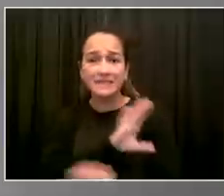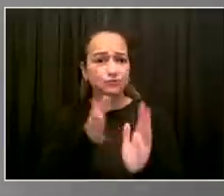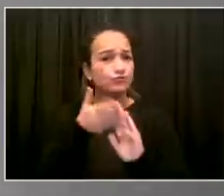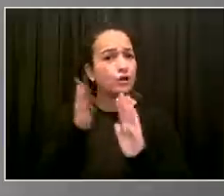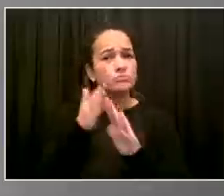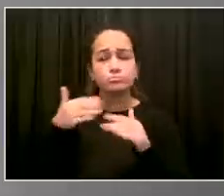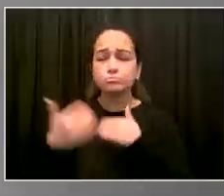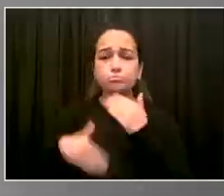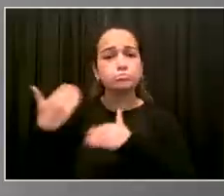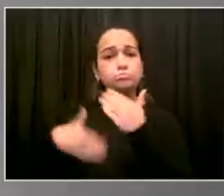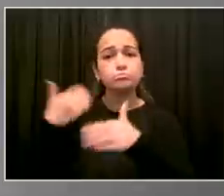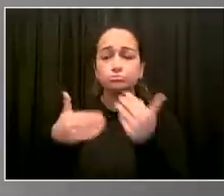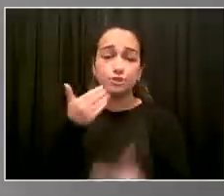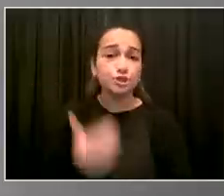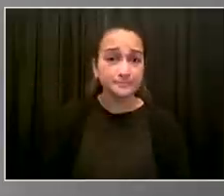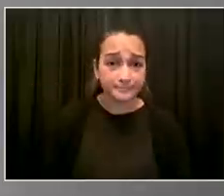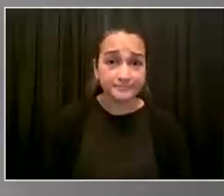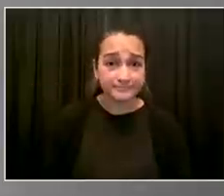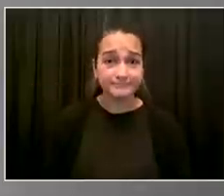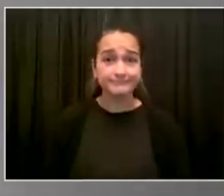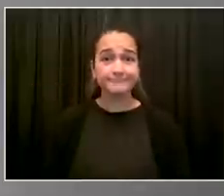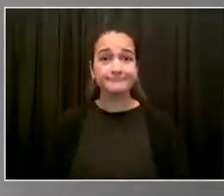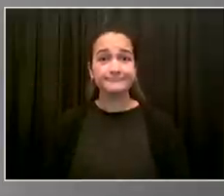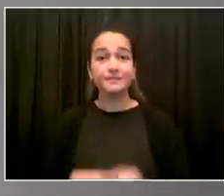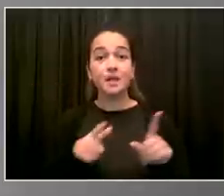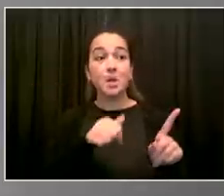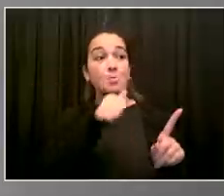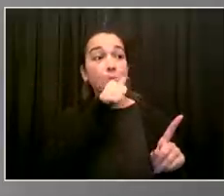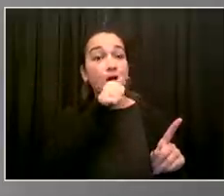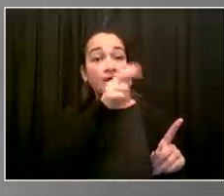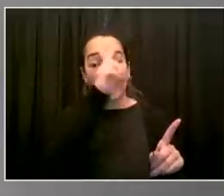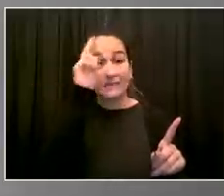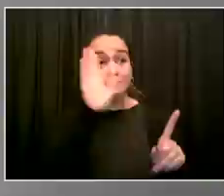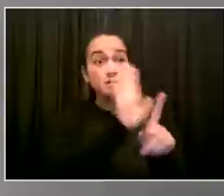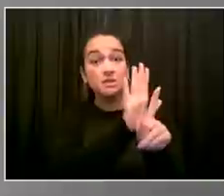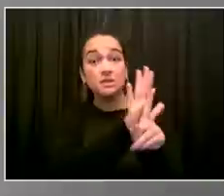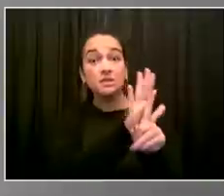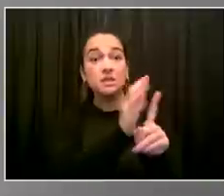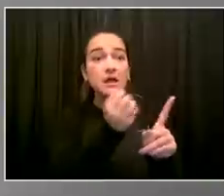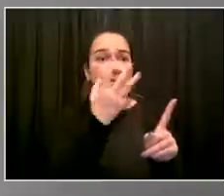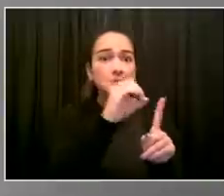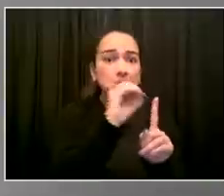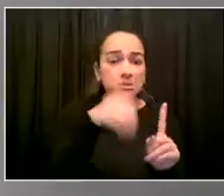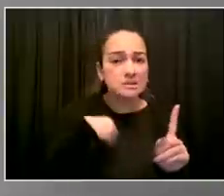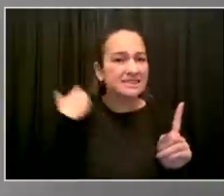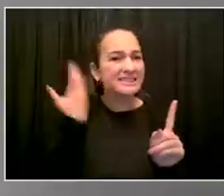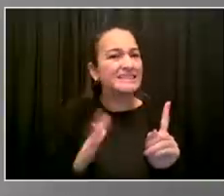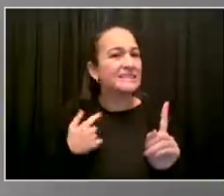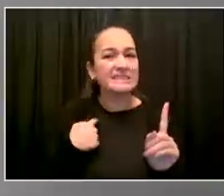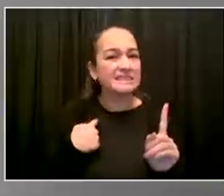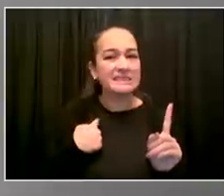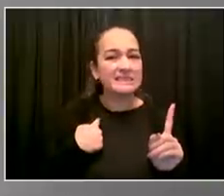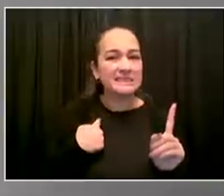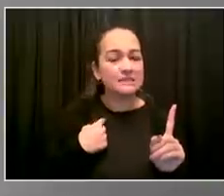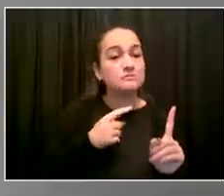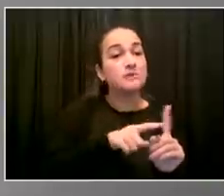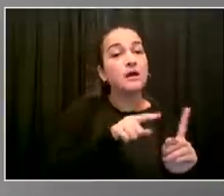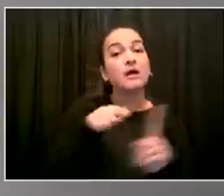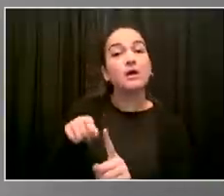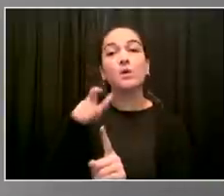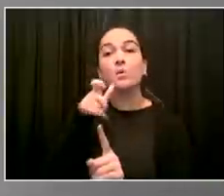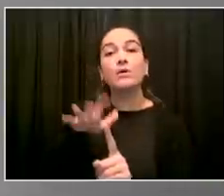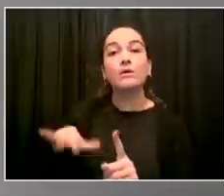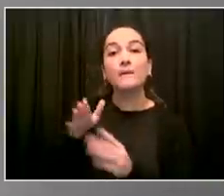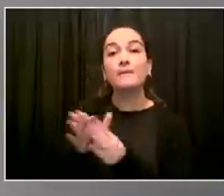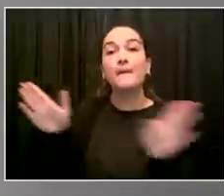I've spent today making sure that Health and Hospitals is running well. Thank you, sir. Thank you. Dr. Choksi,